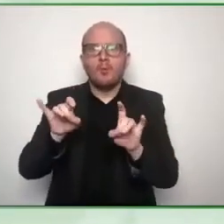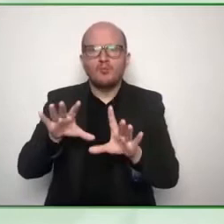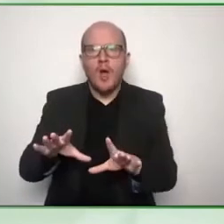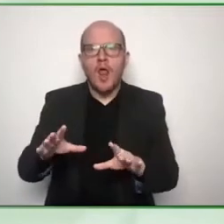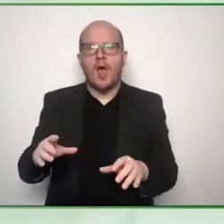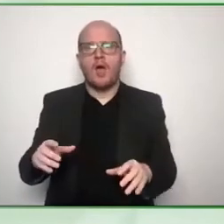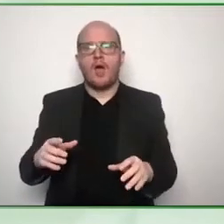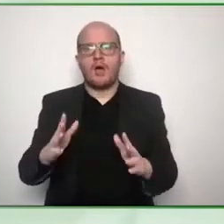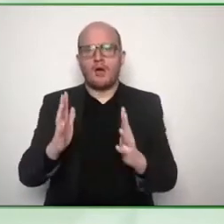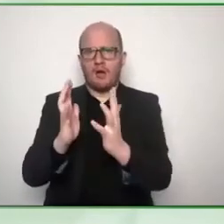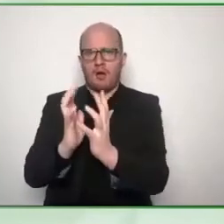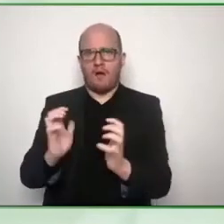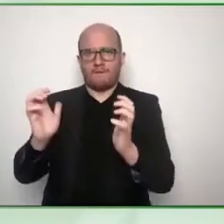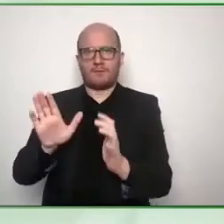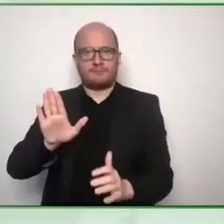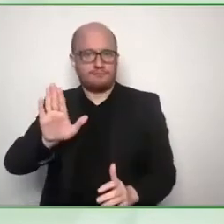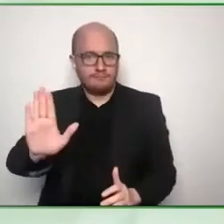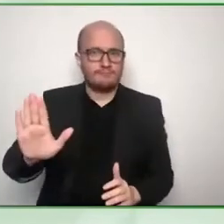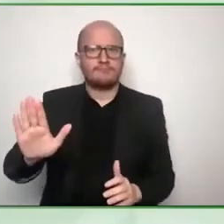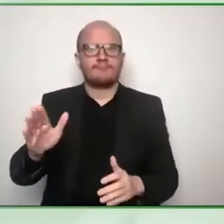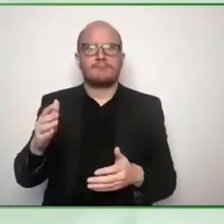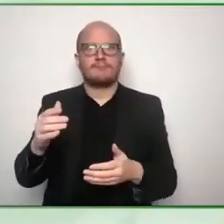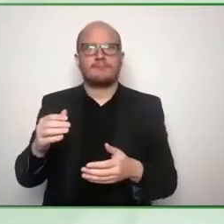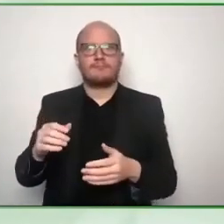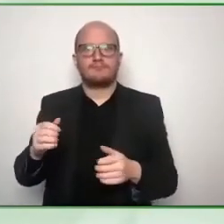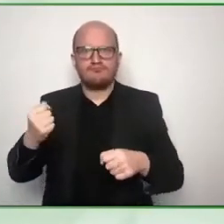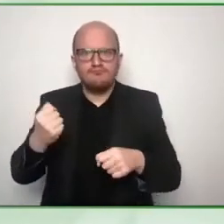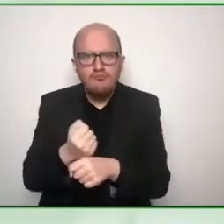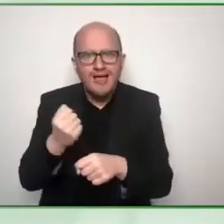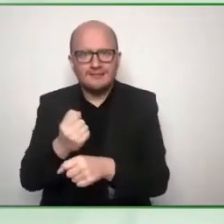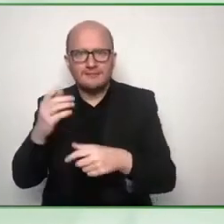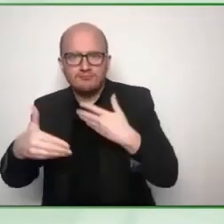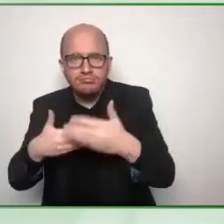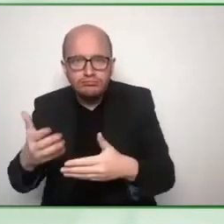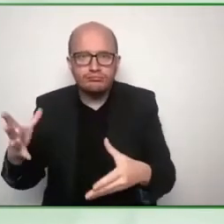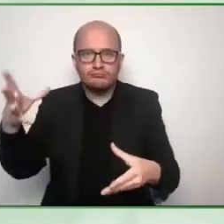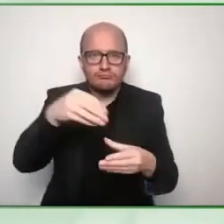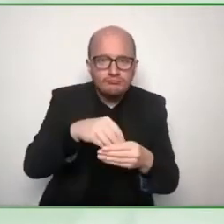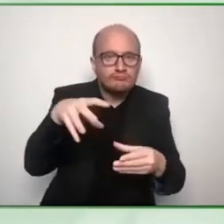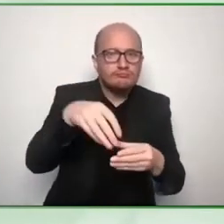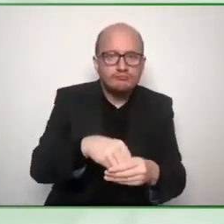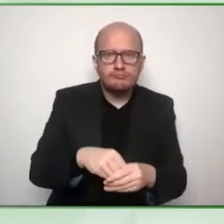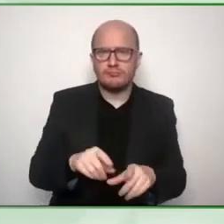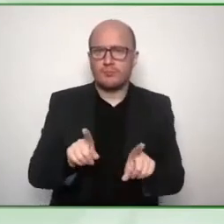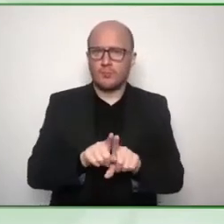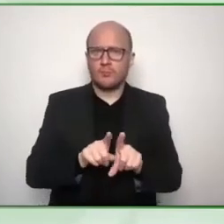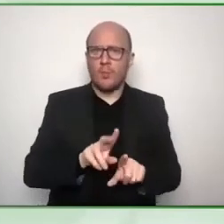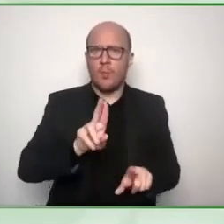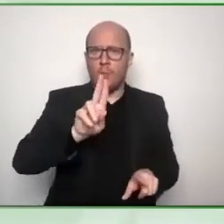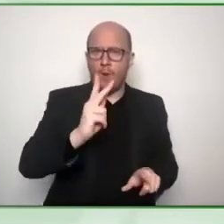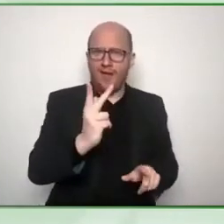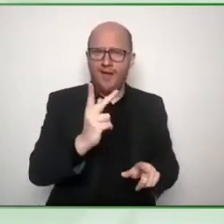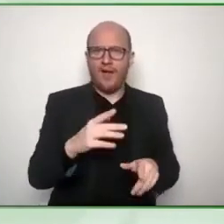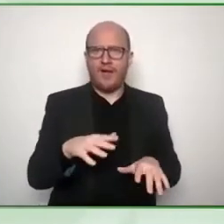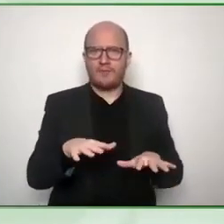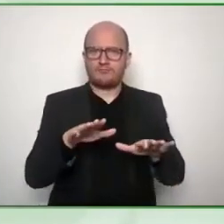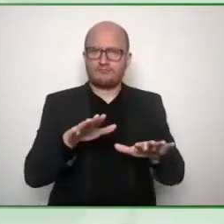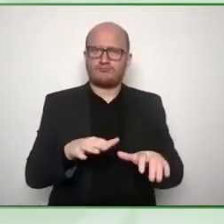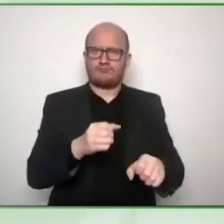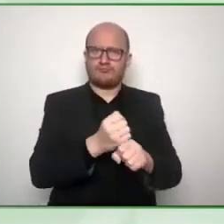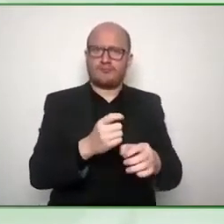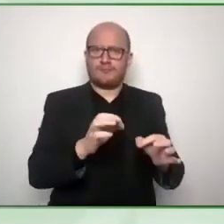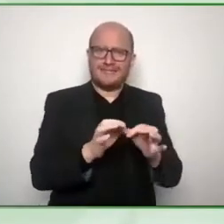feedback and the uk government as well their accessibility group over there particularly grateful to a number of people over in the uk